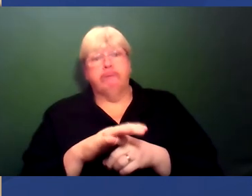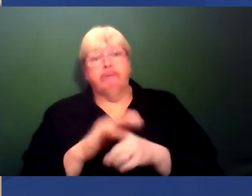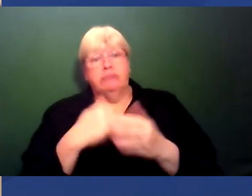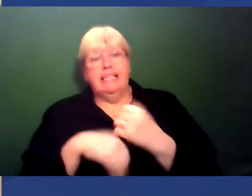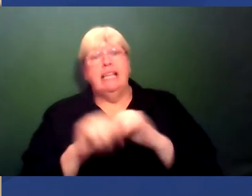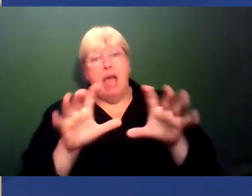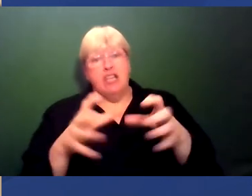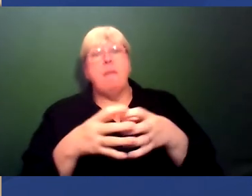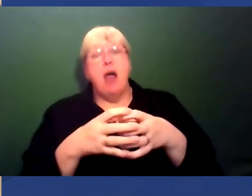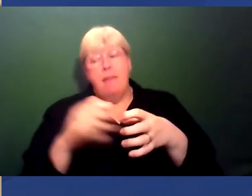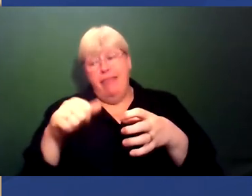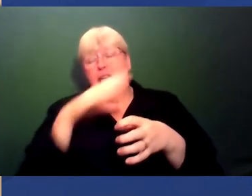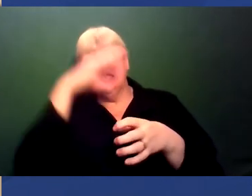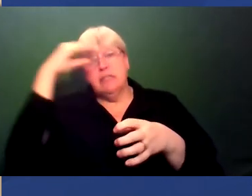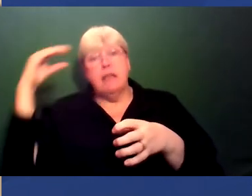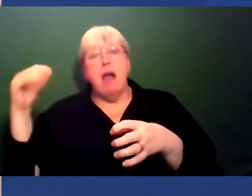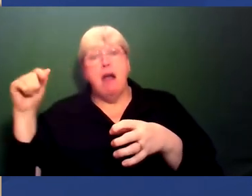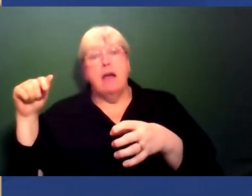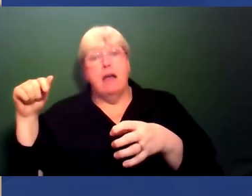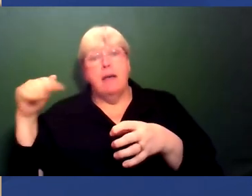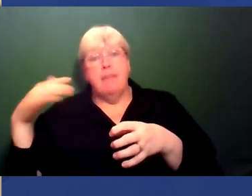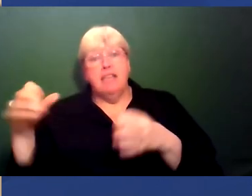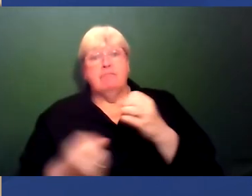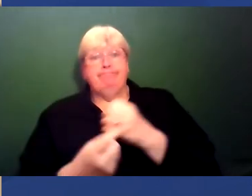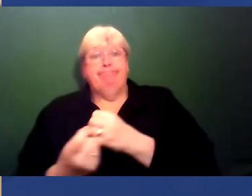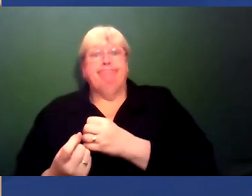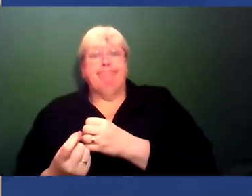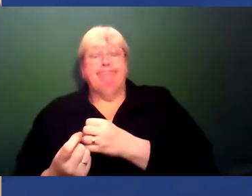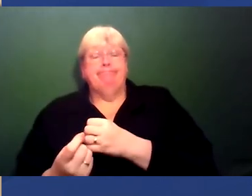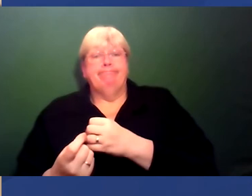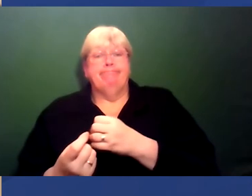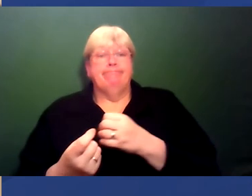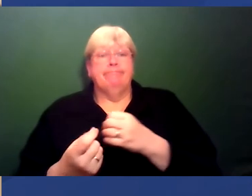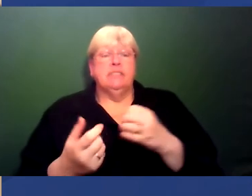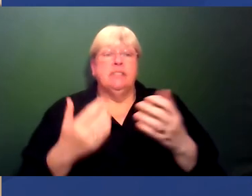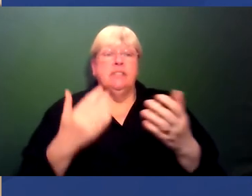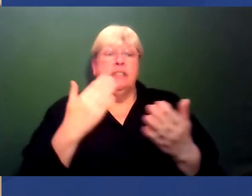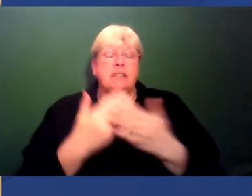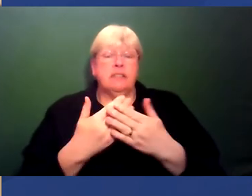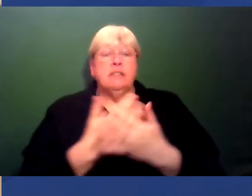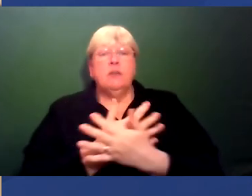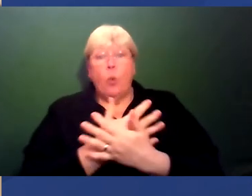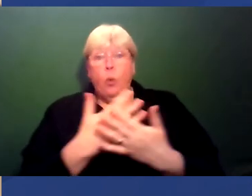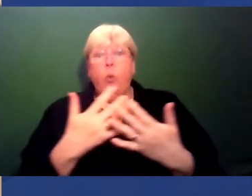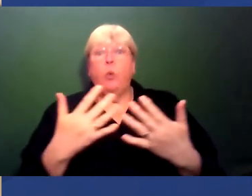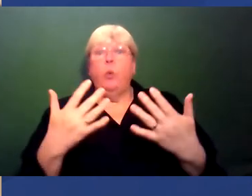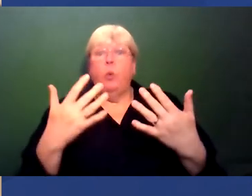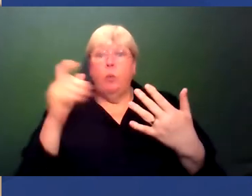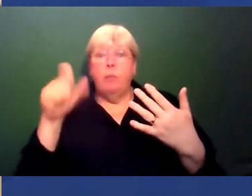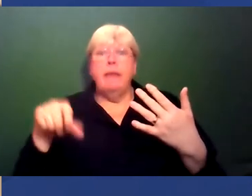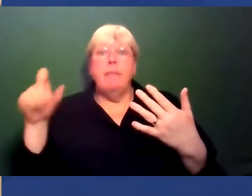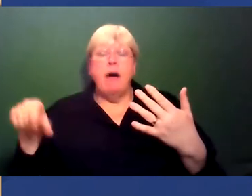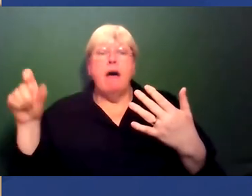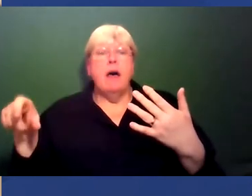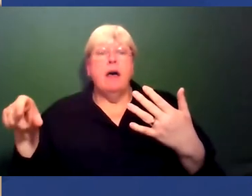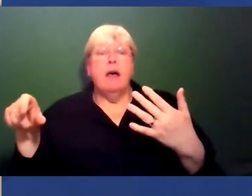department this summer there was a not insubstantial amount of people who and